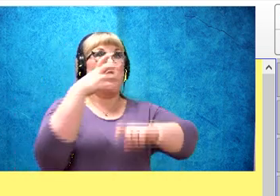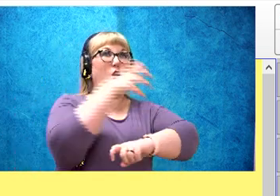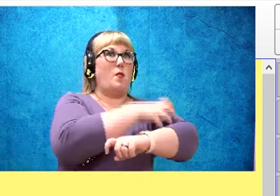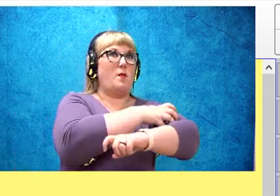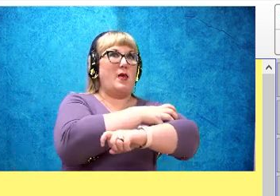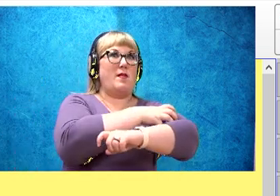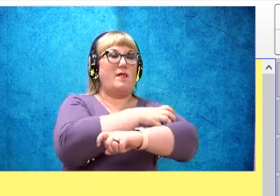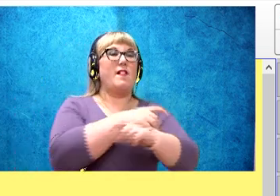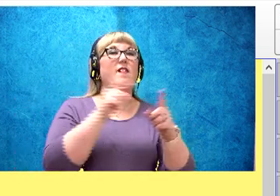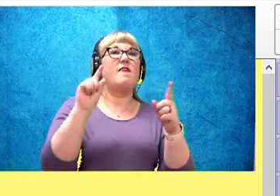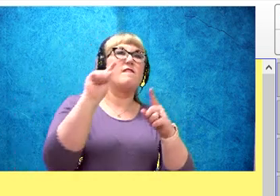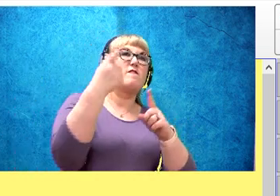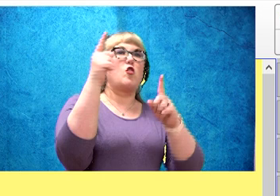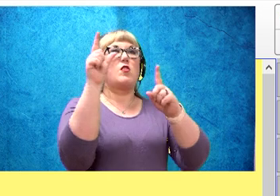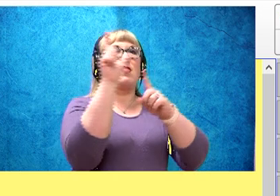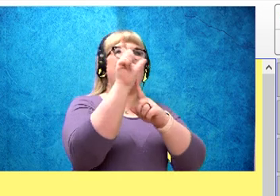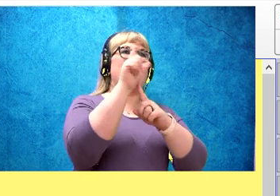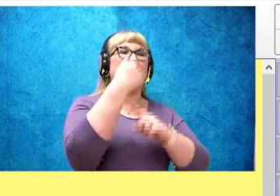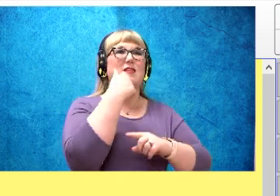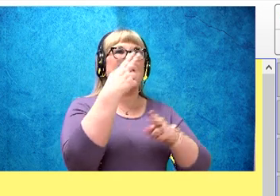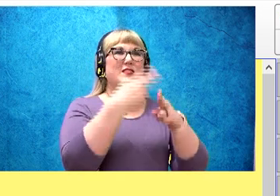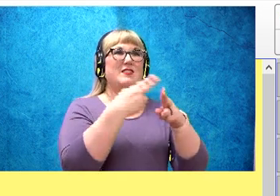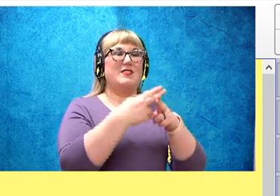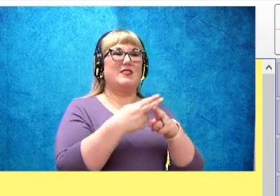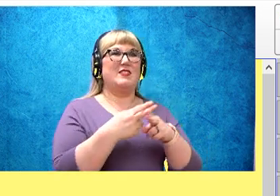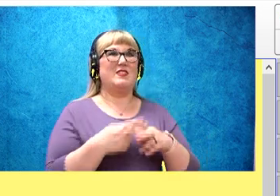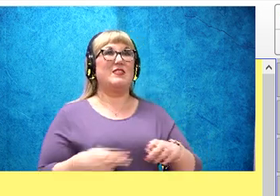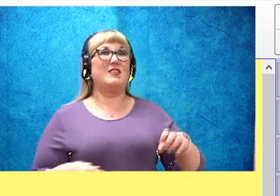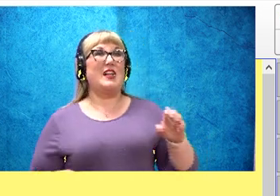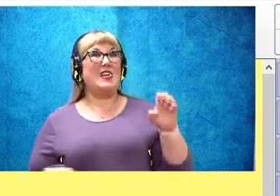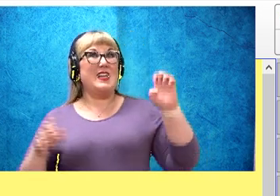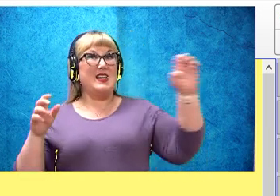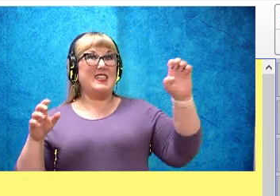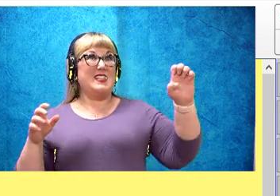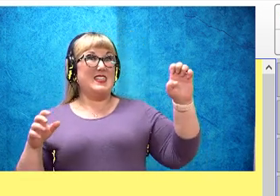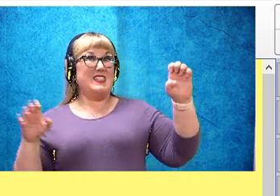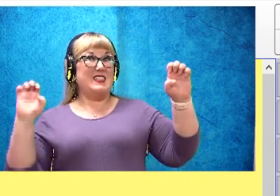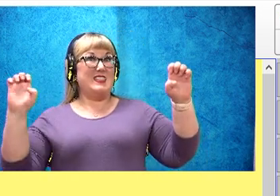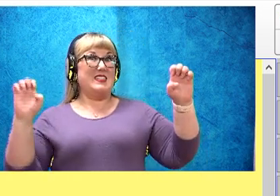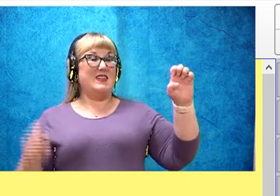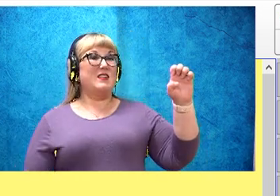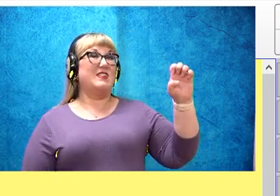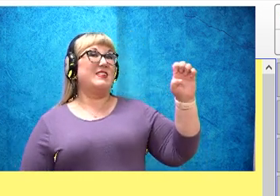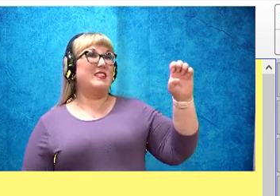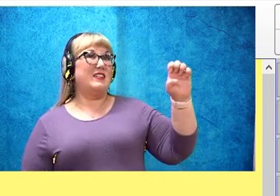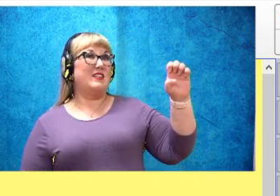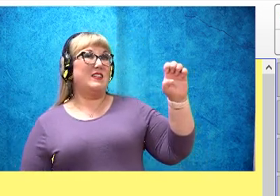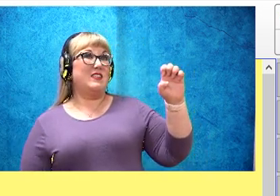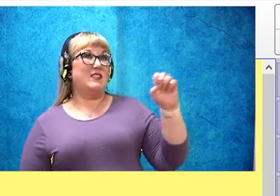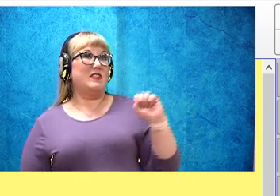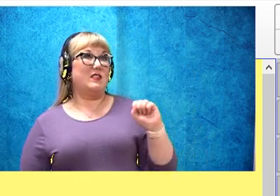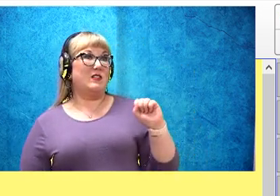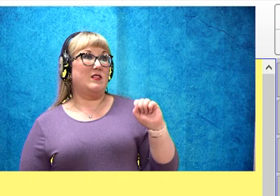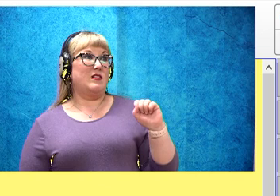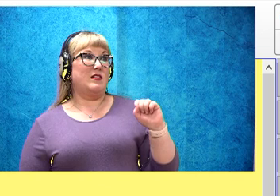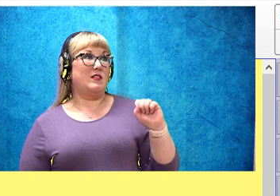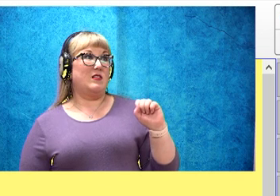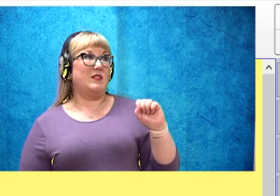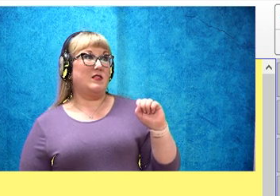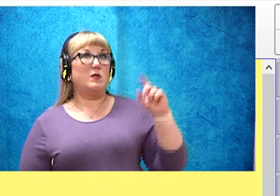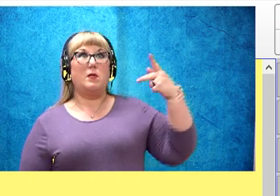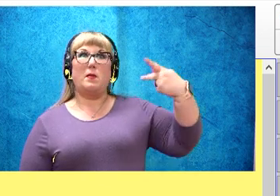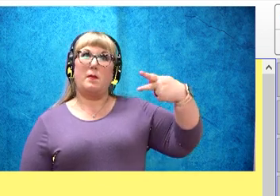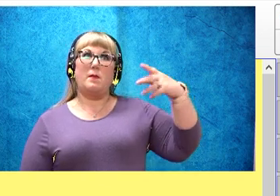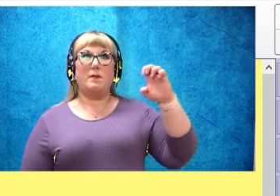letter to say its name. So the E gets to say its name. This word is Pete, Pete.